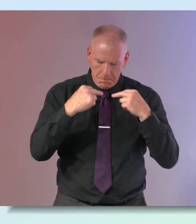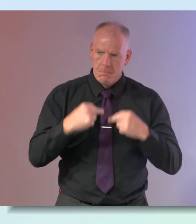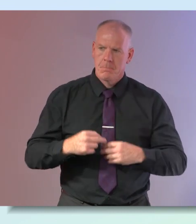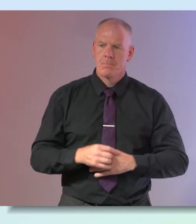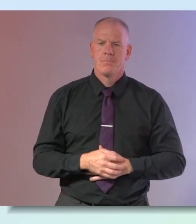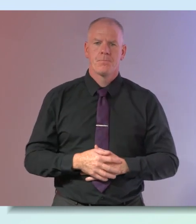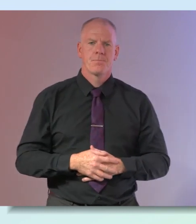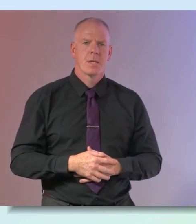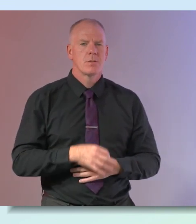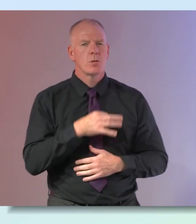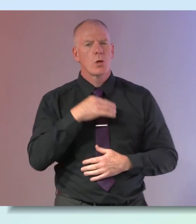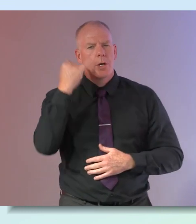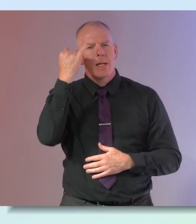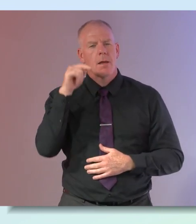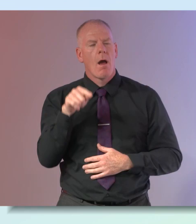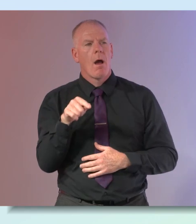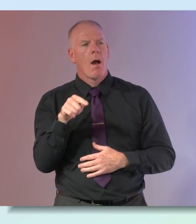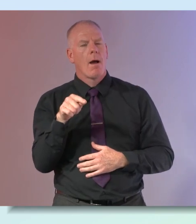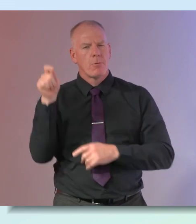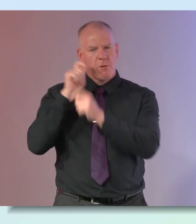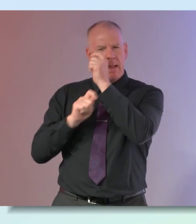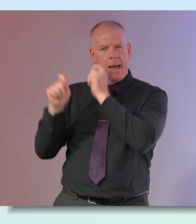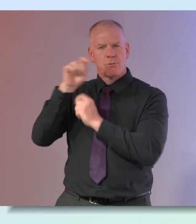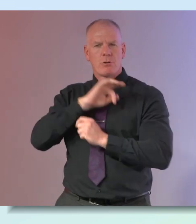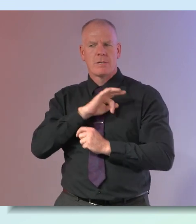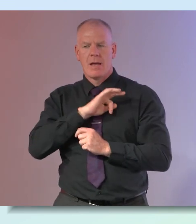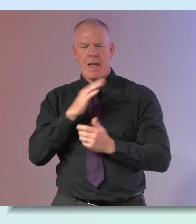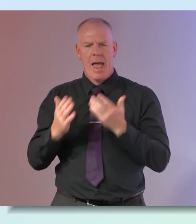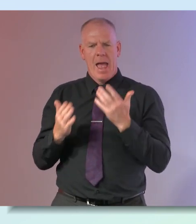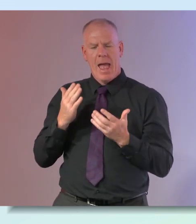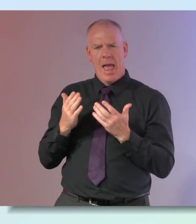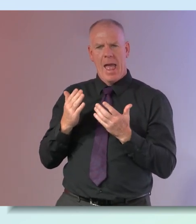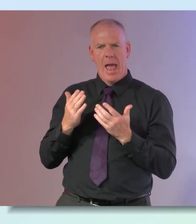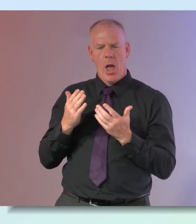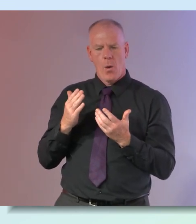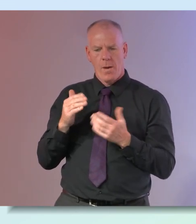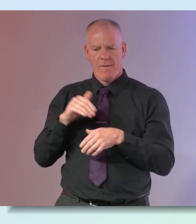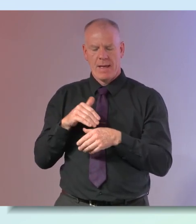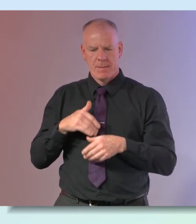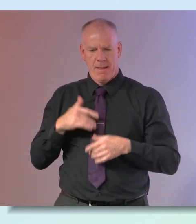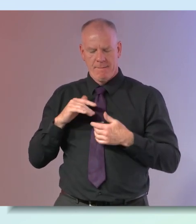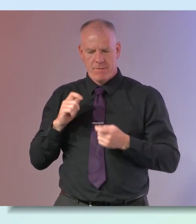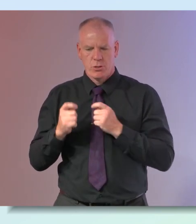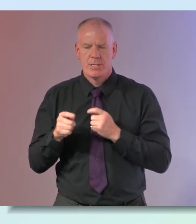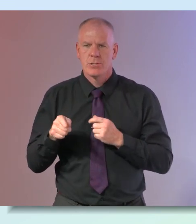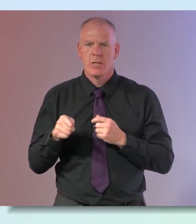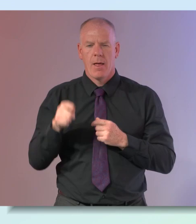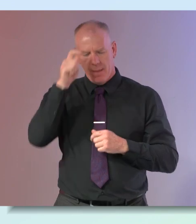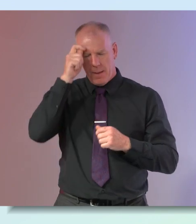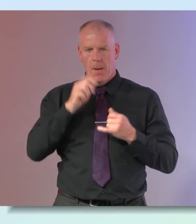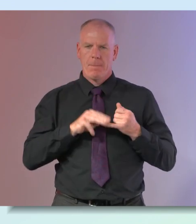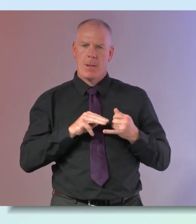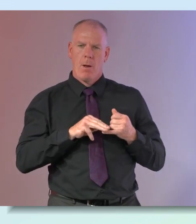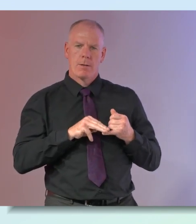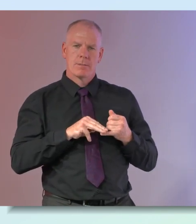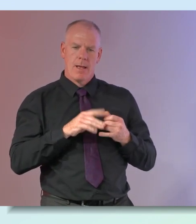serves as a really good signal to us to take a moment of reflection so how might this be a turning point for me you know we think about menopause as occurring